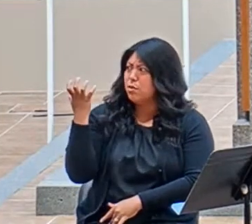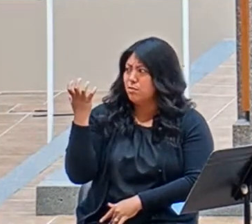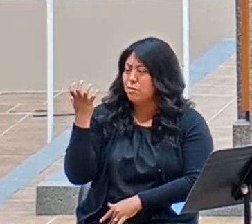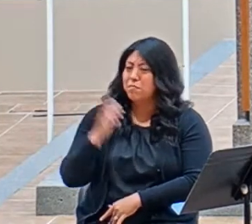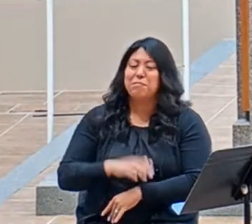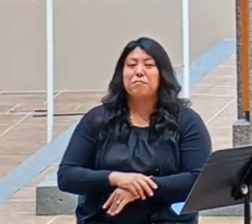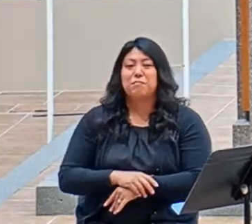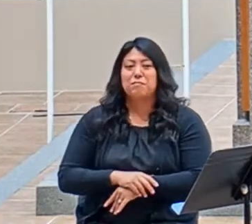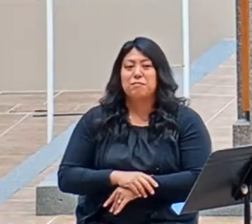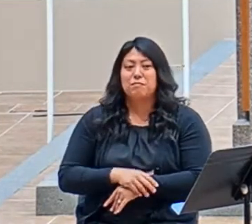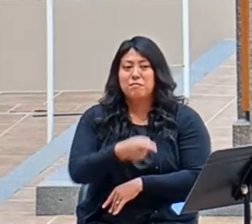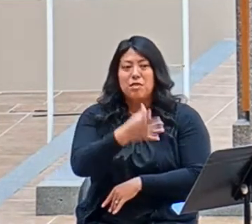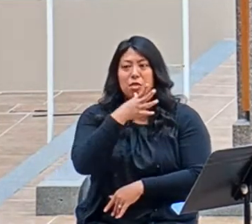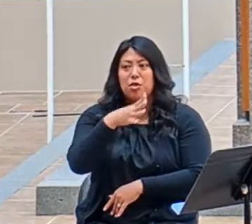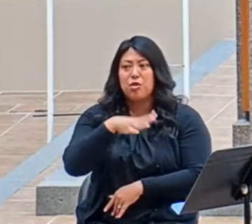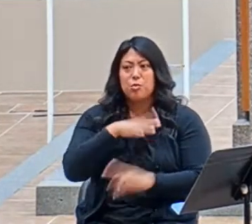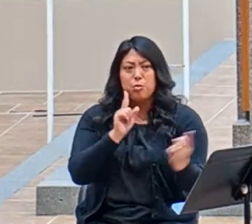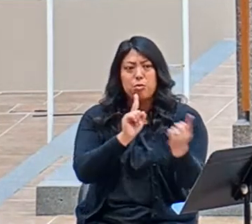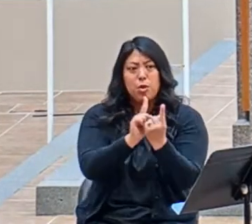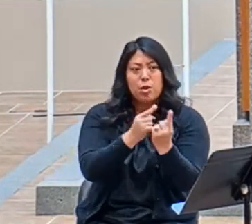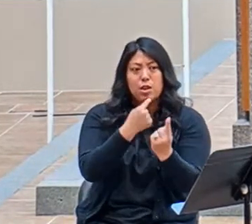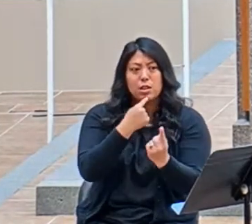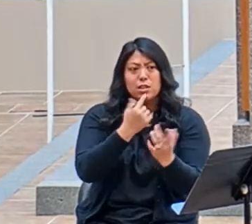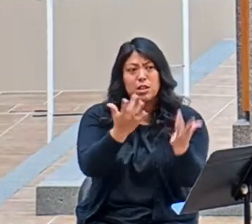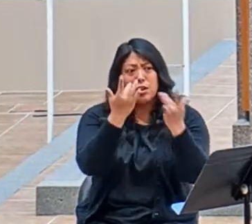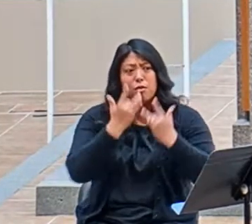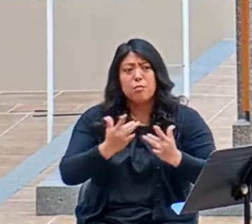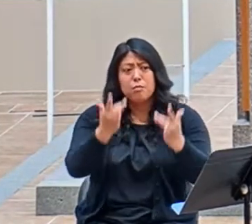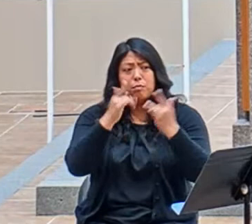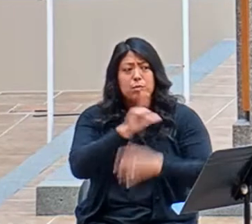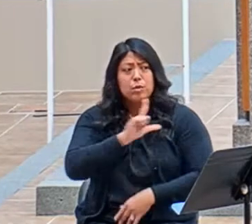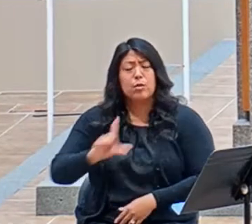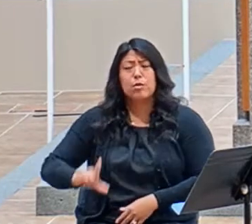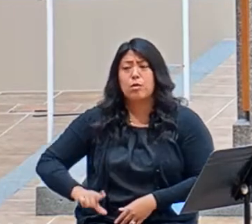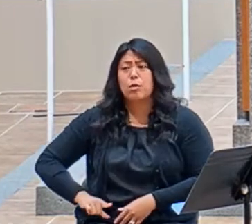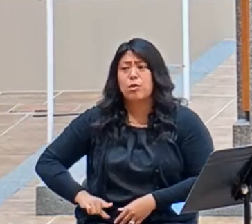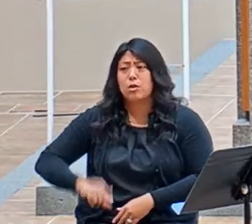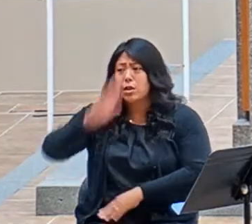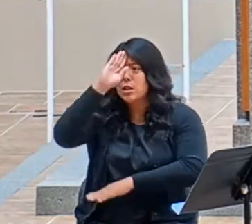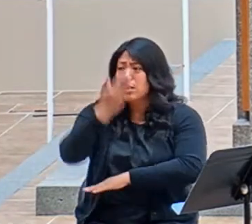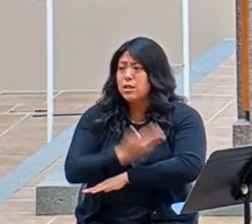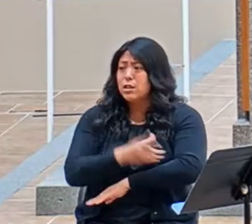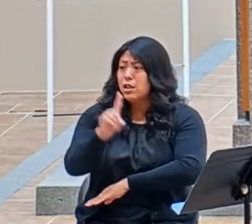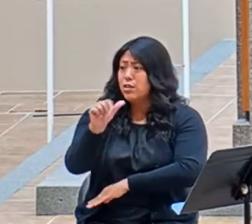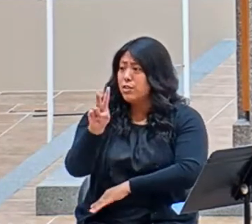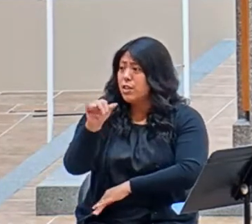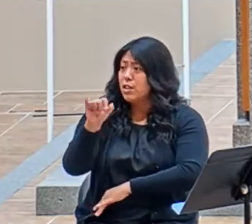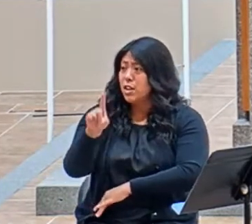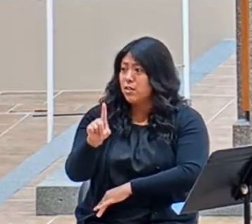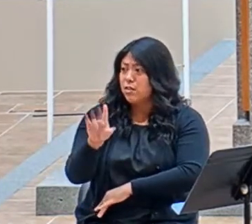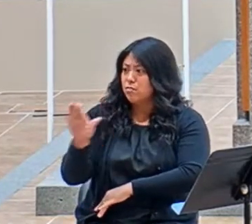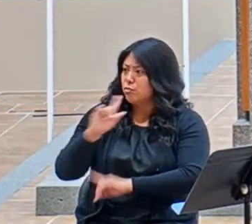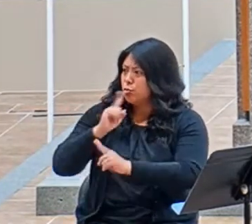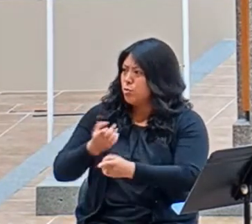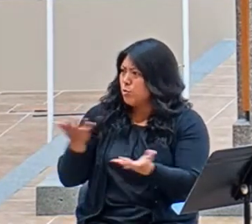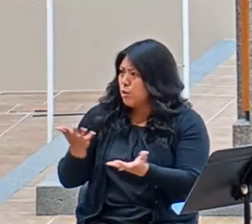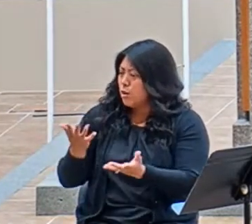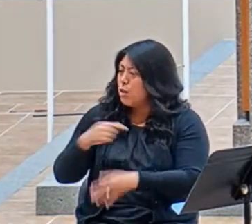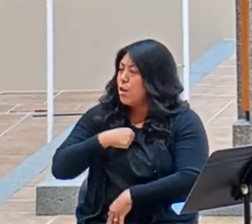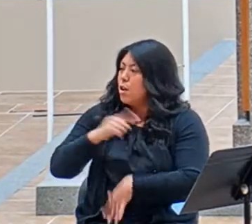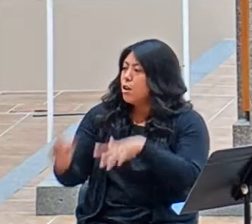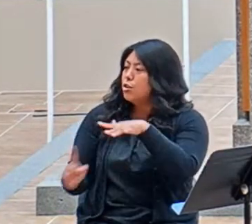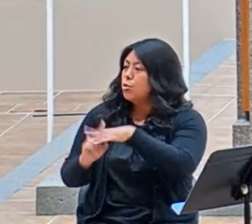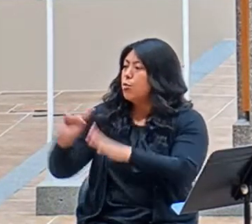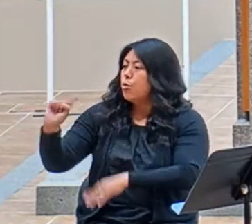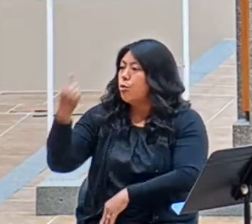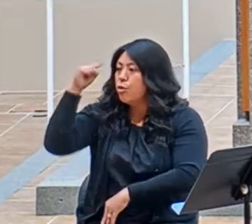This Canaanite woman says, Have pity on me, Lord, son of David. And his reply is, I was sent only